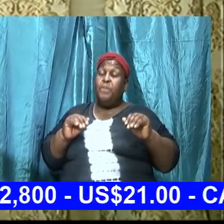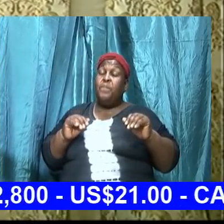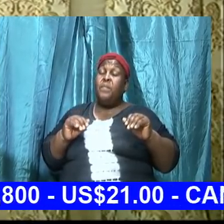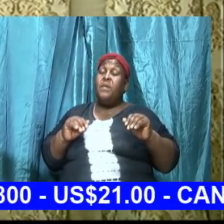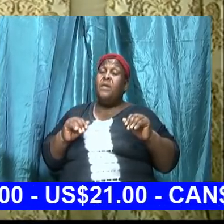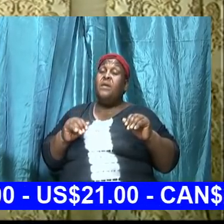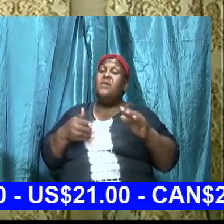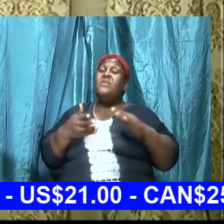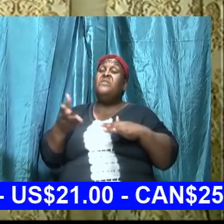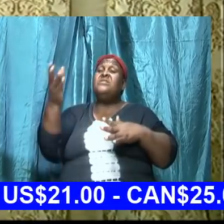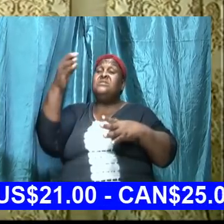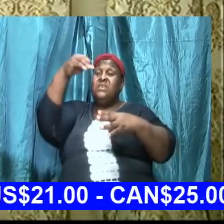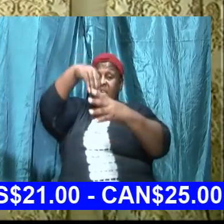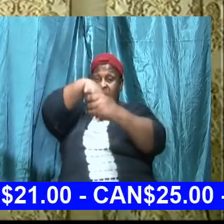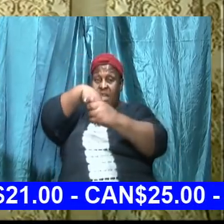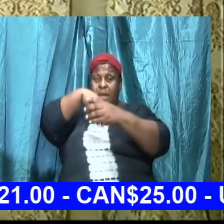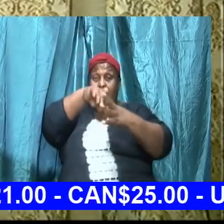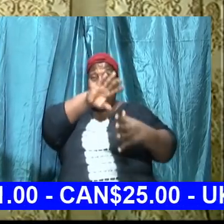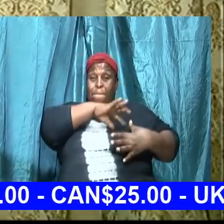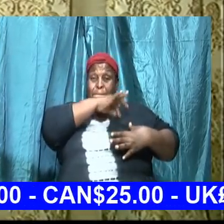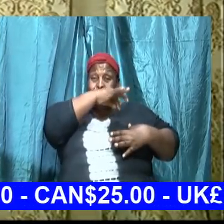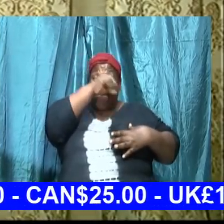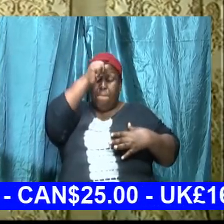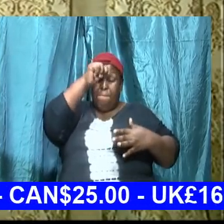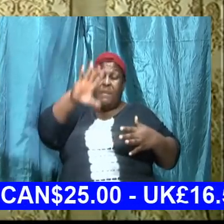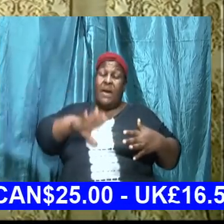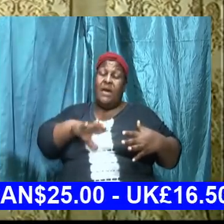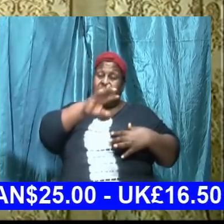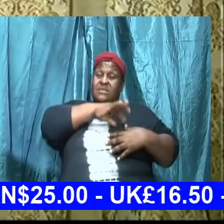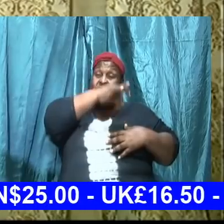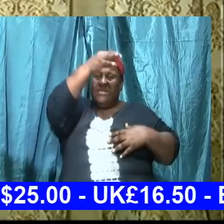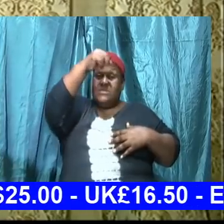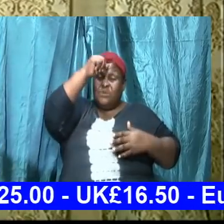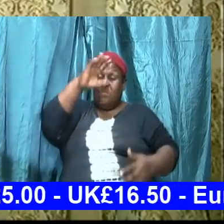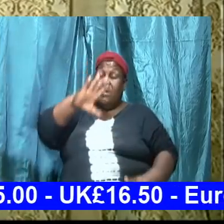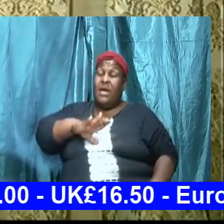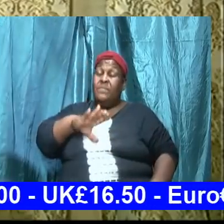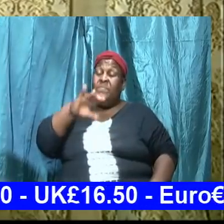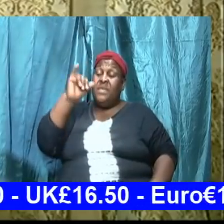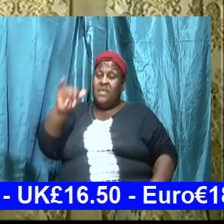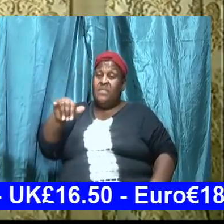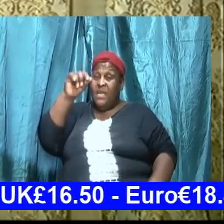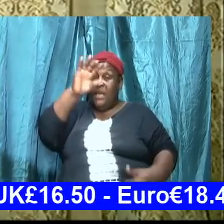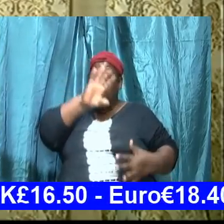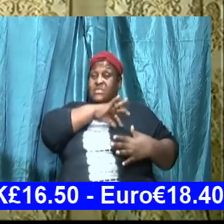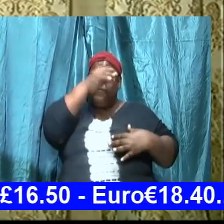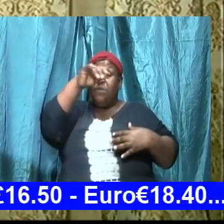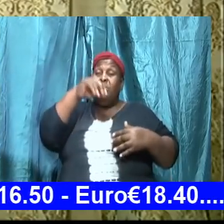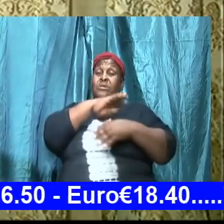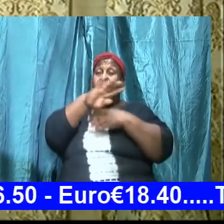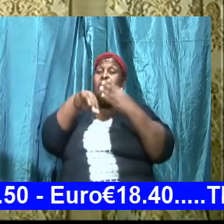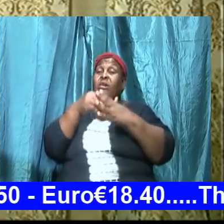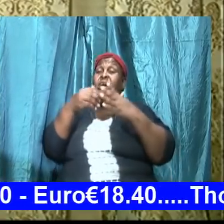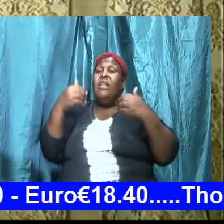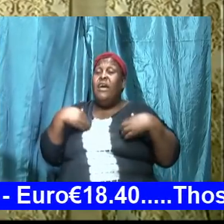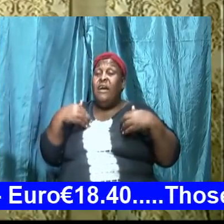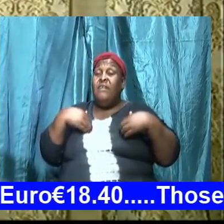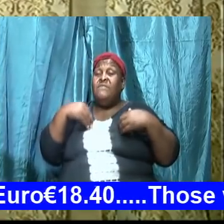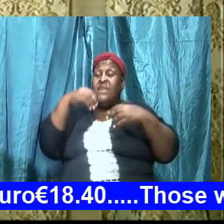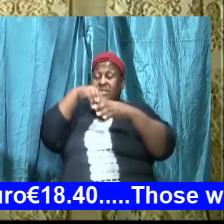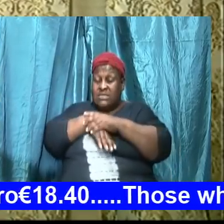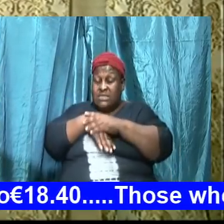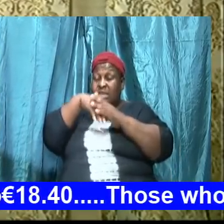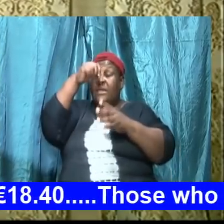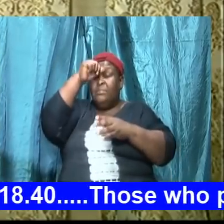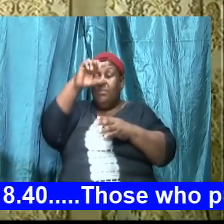is the inner man there is the spirit man and that spirit that we all have that inner man that you